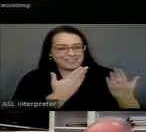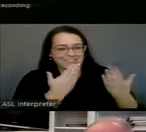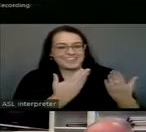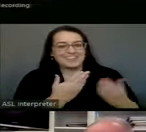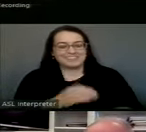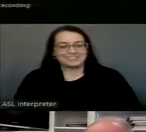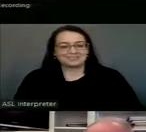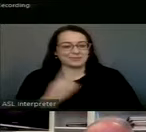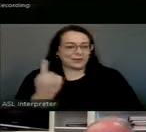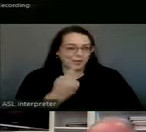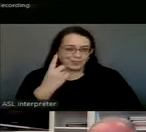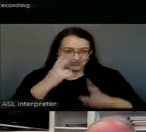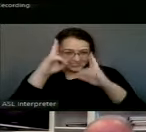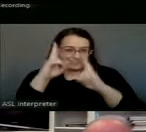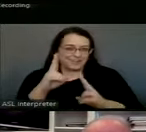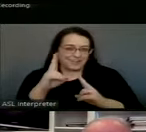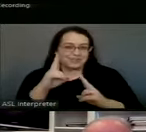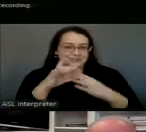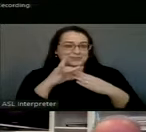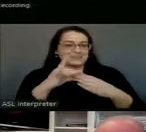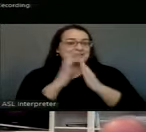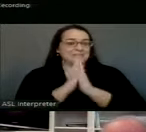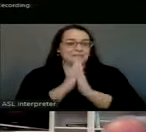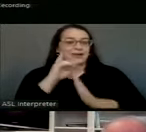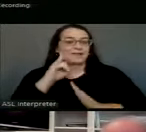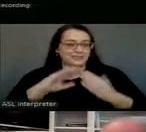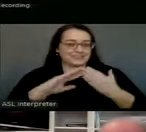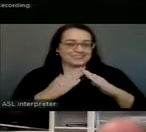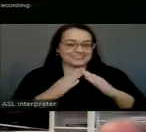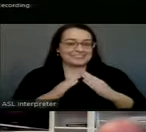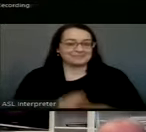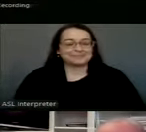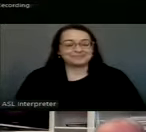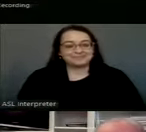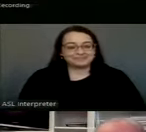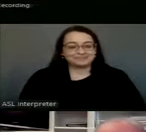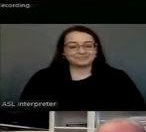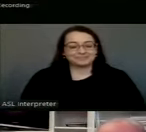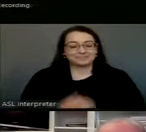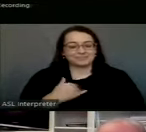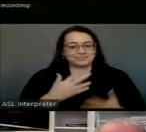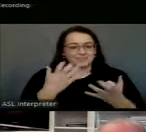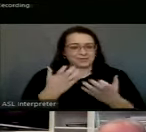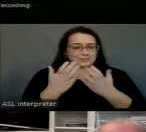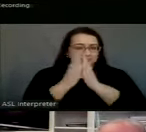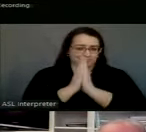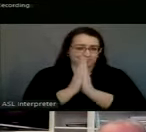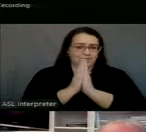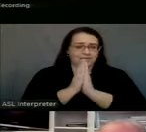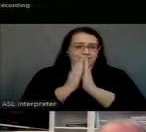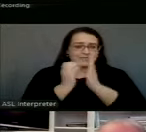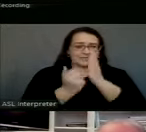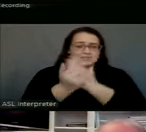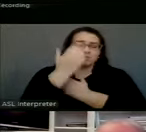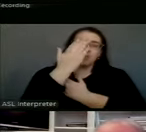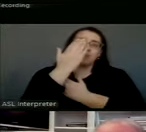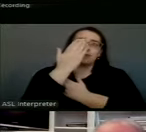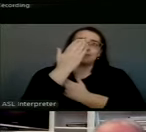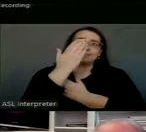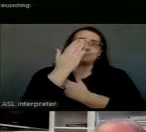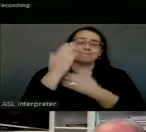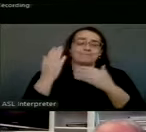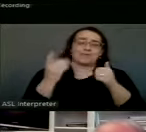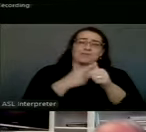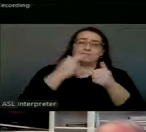It is always an honor to lead a prayer for our city. I'd like to offer a prayer this morning that first considers